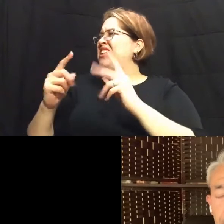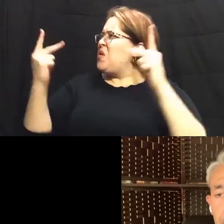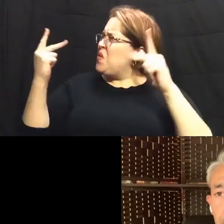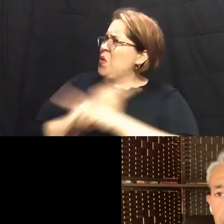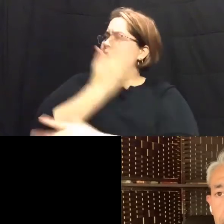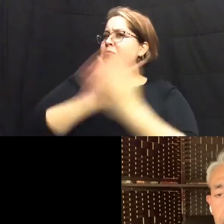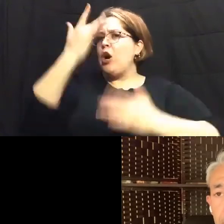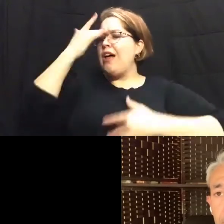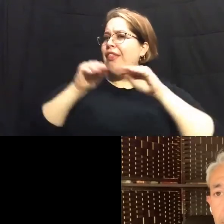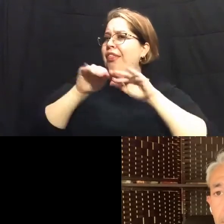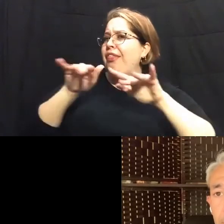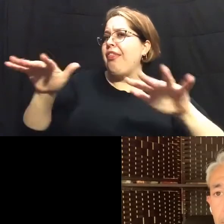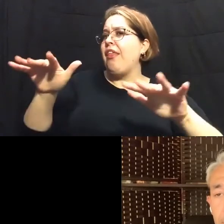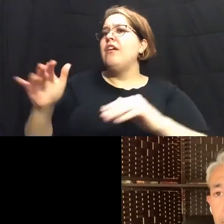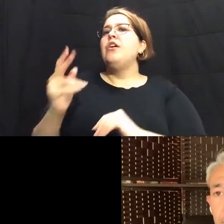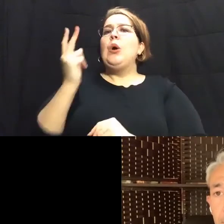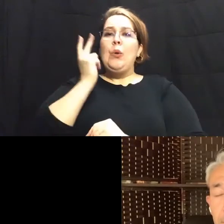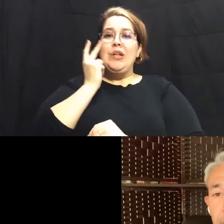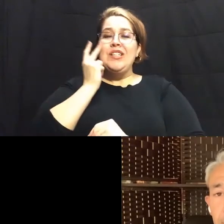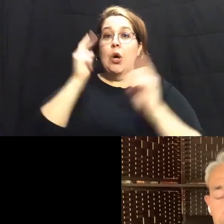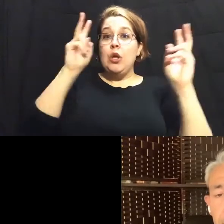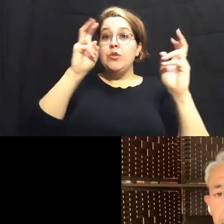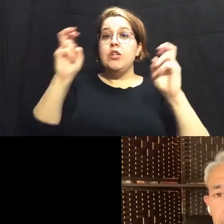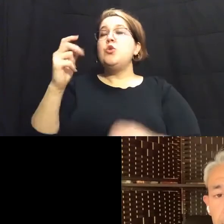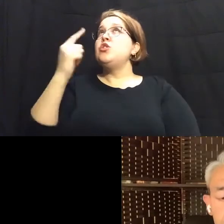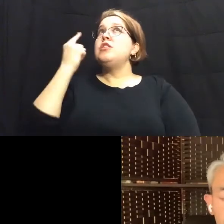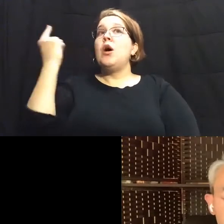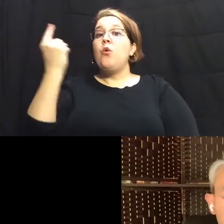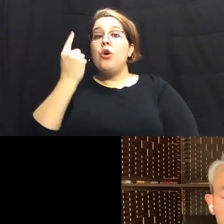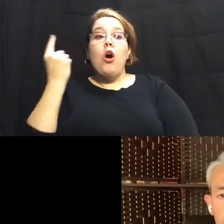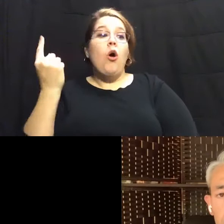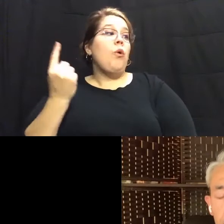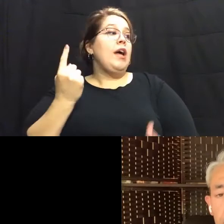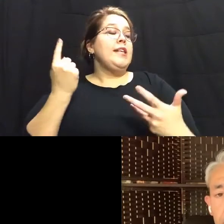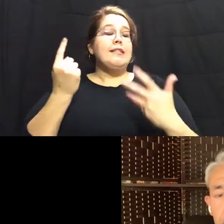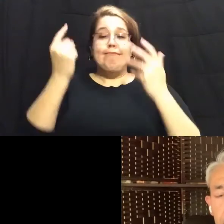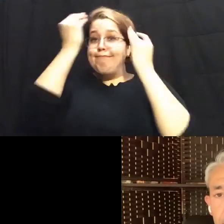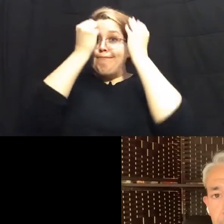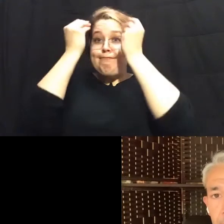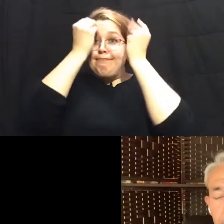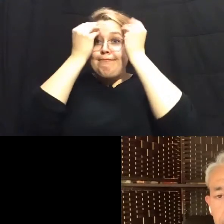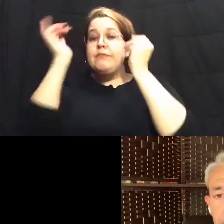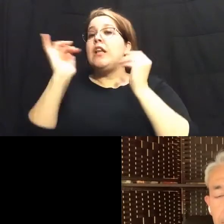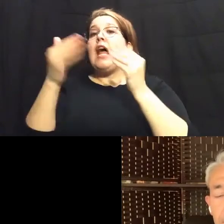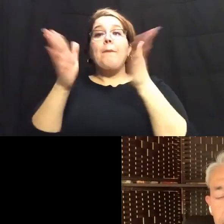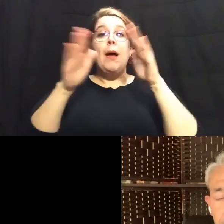we saw those issues that were always on our mind like public housing and housing in